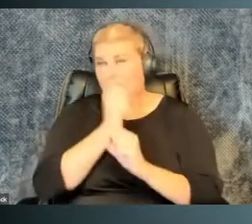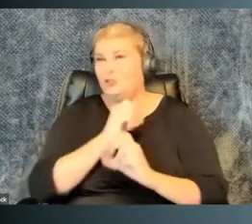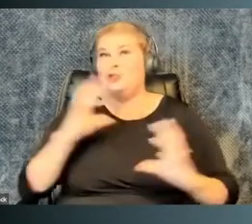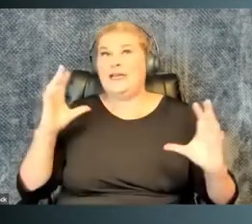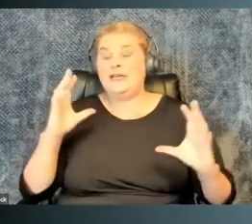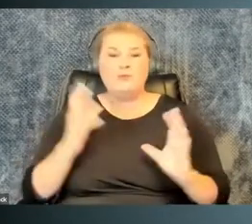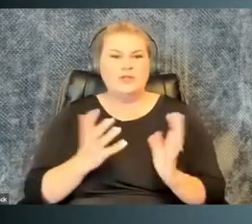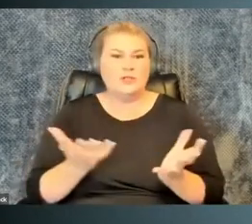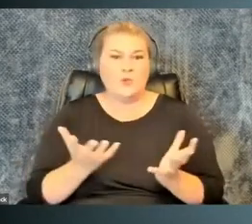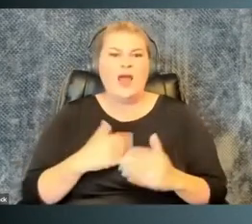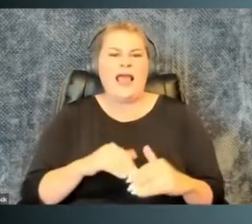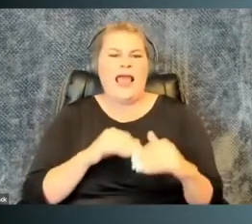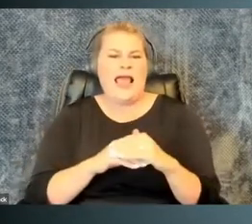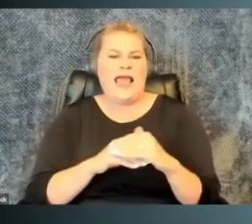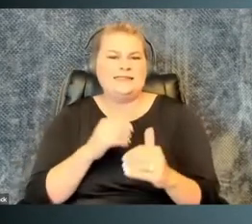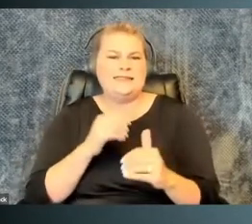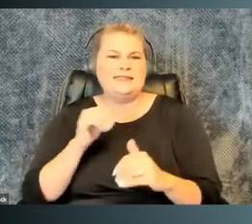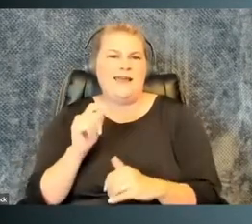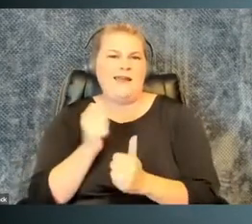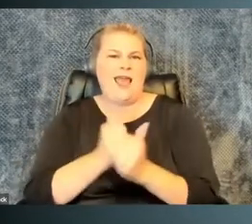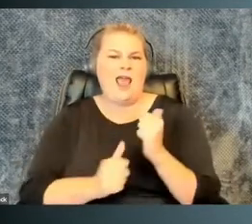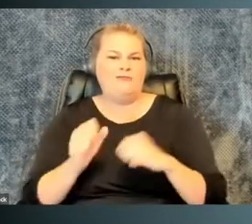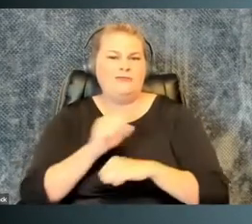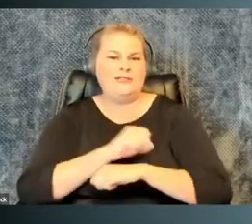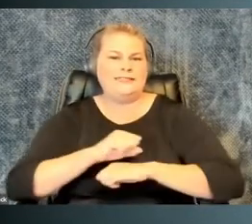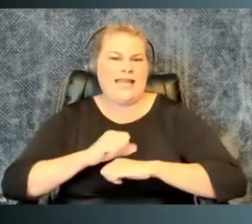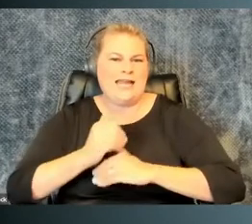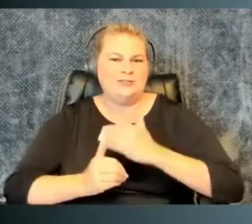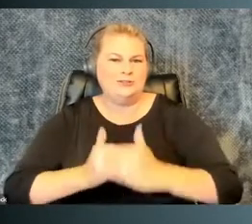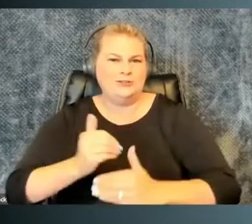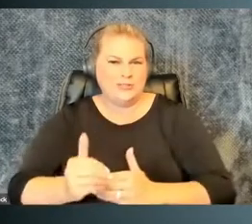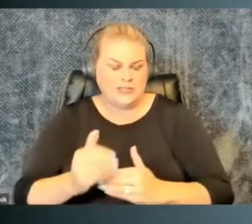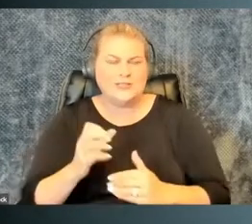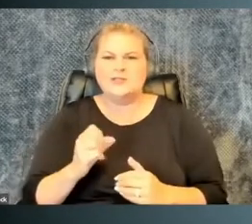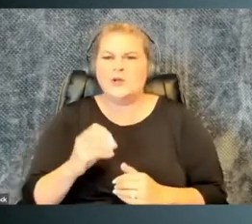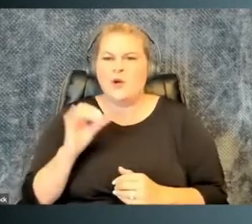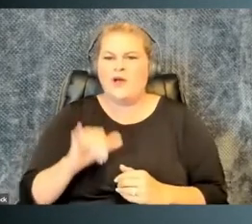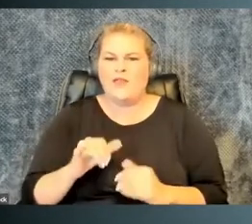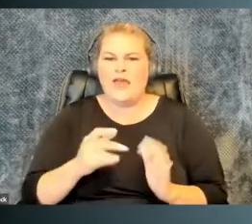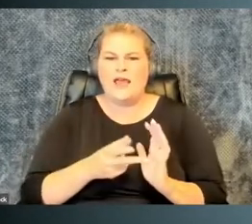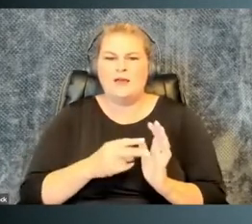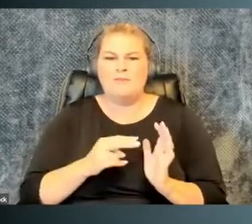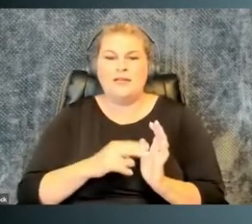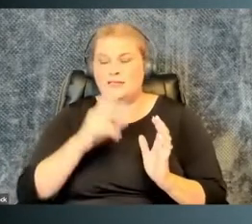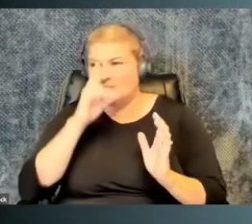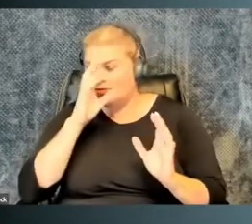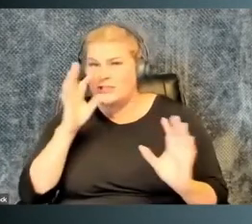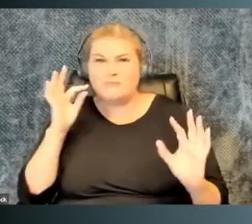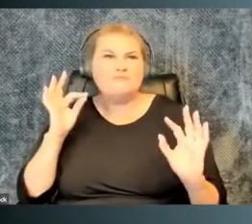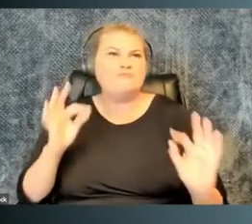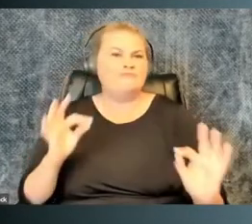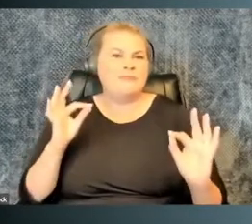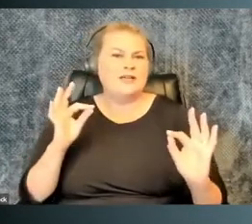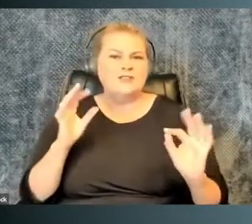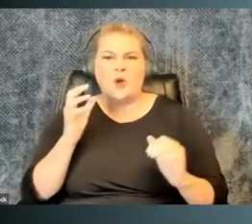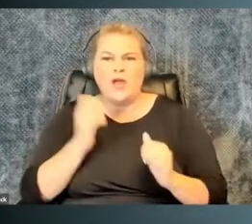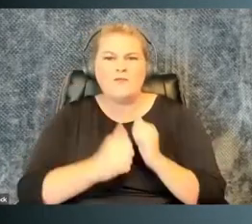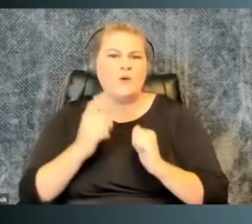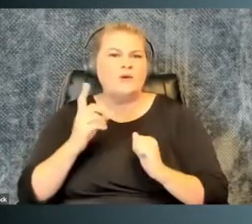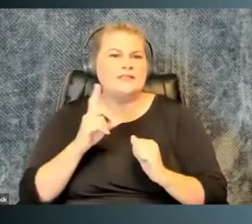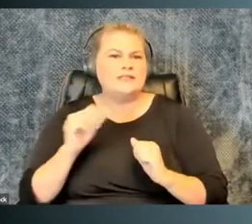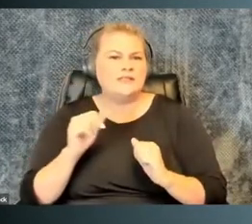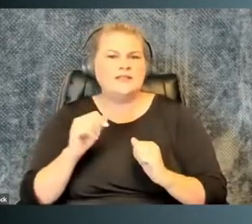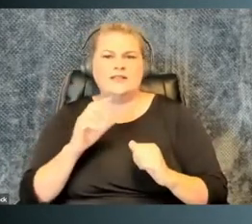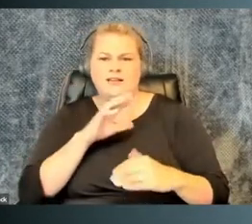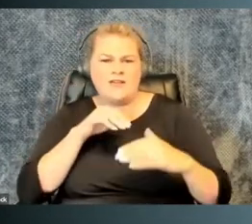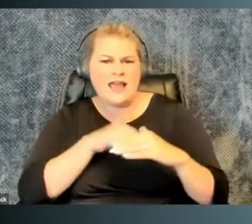access at every stage, which is the dream for all of the sciences in terms of disability and inclusion, and indeed